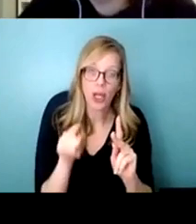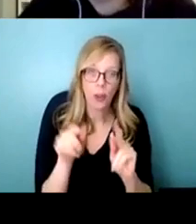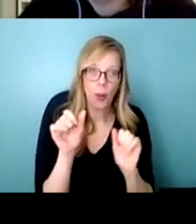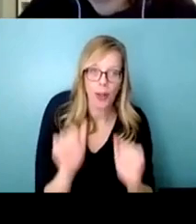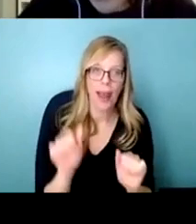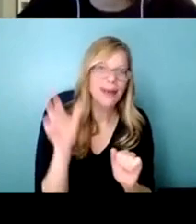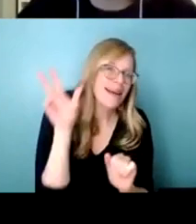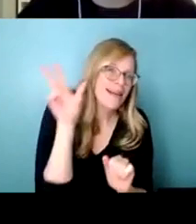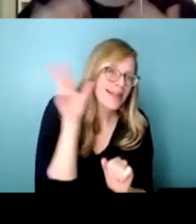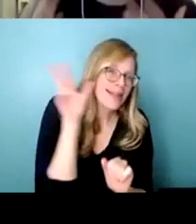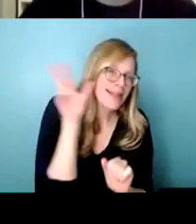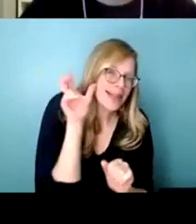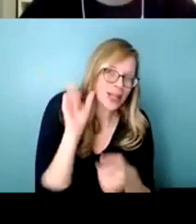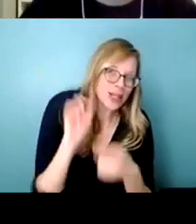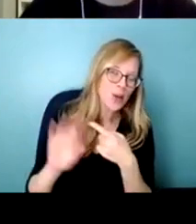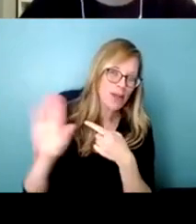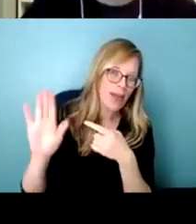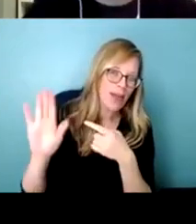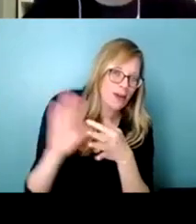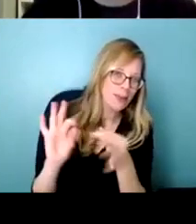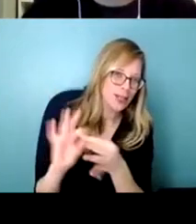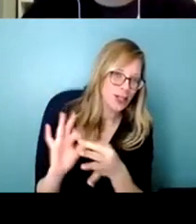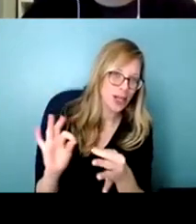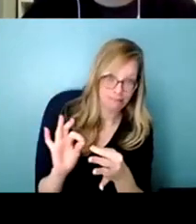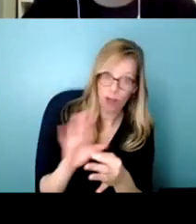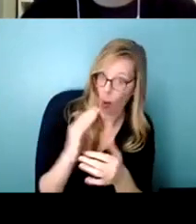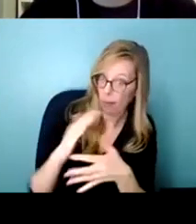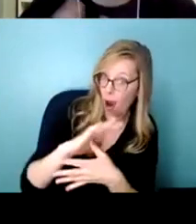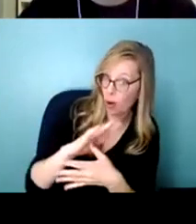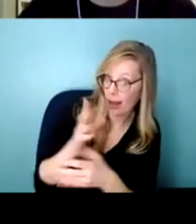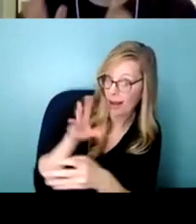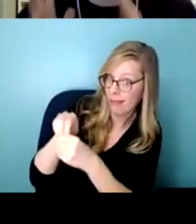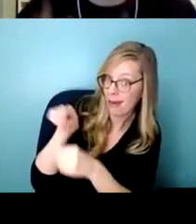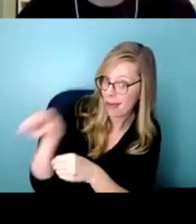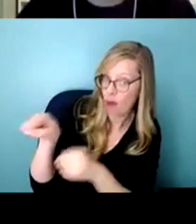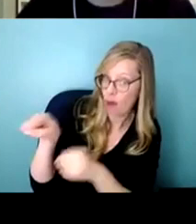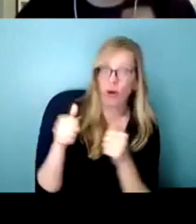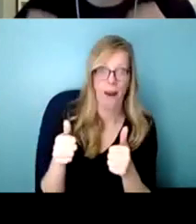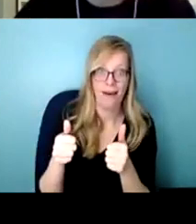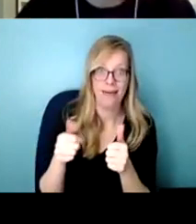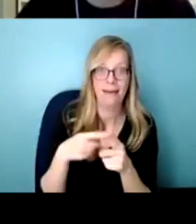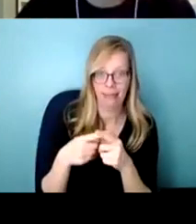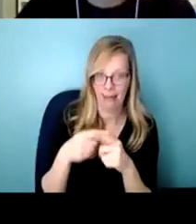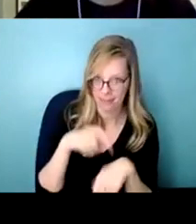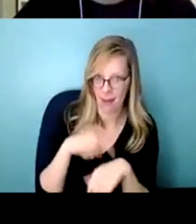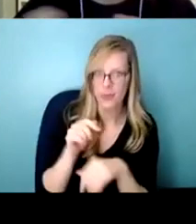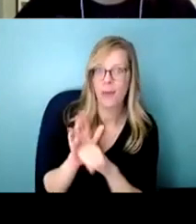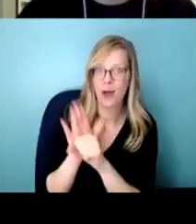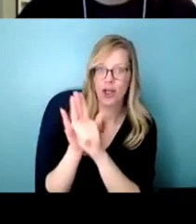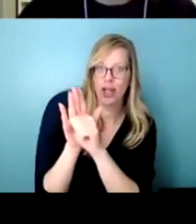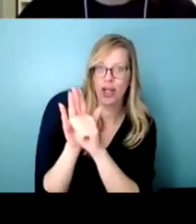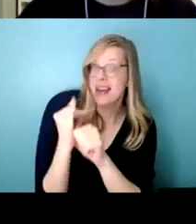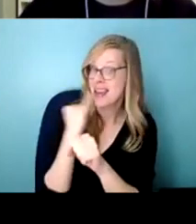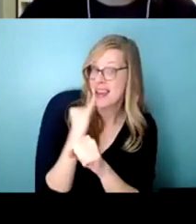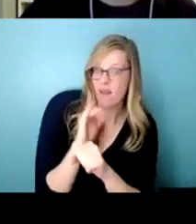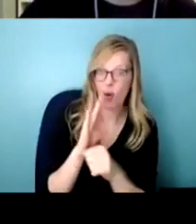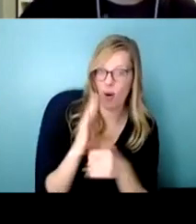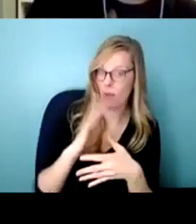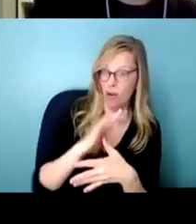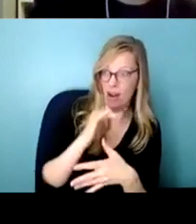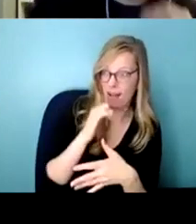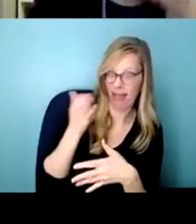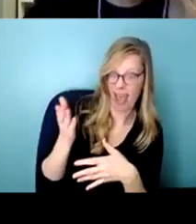listen to that speech from the throne listen to see if your priorities are in there if they are great it's time to push if they're not then